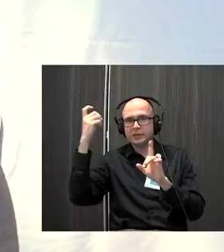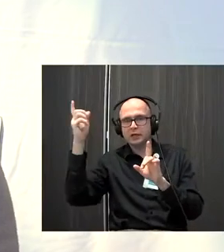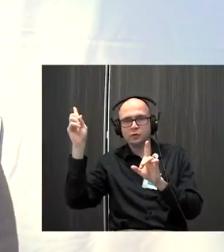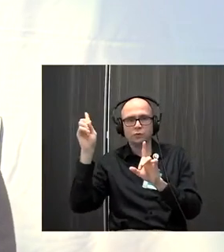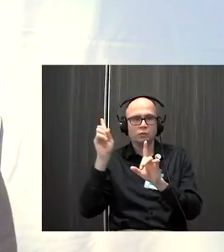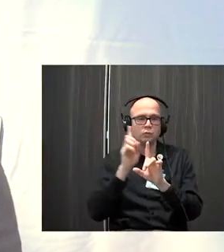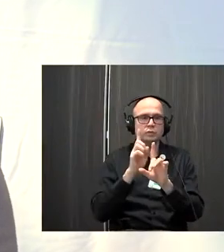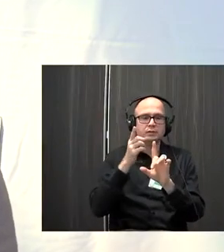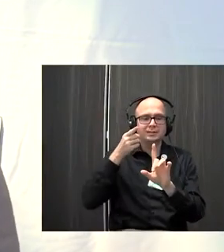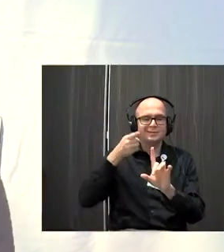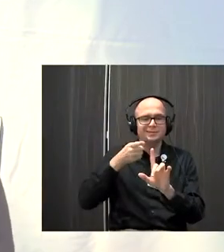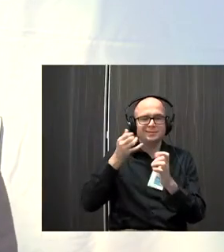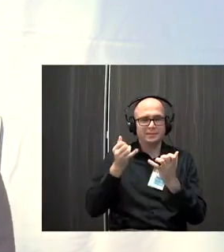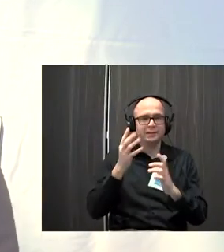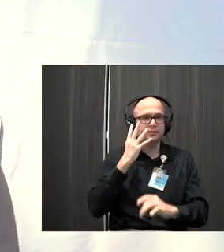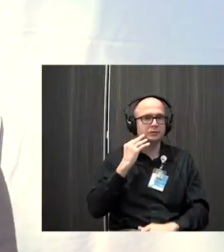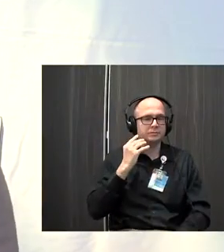to your present moment experience.